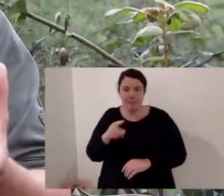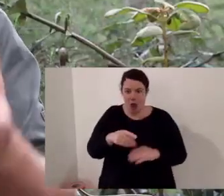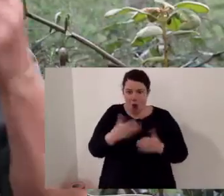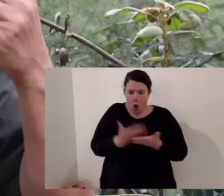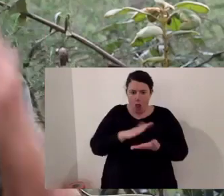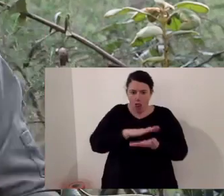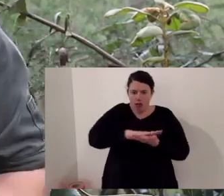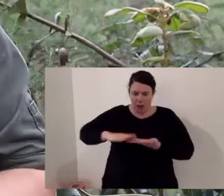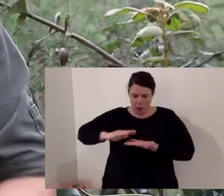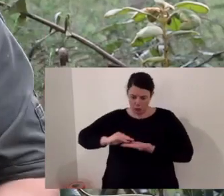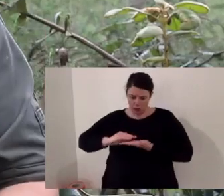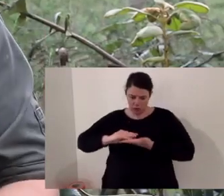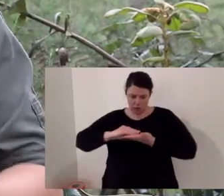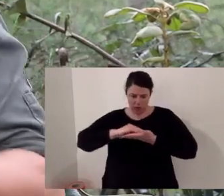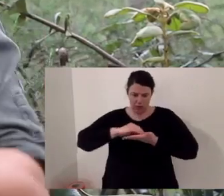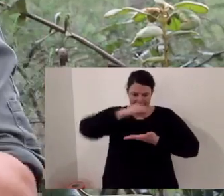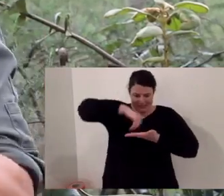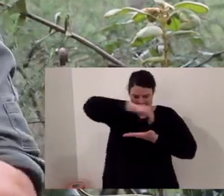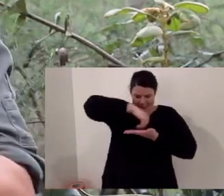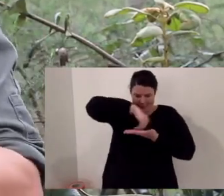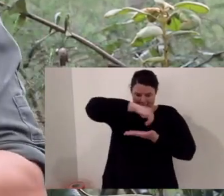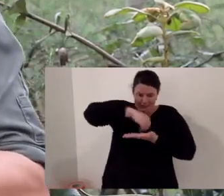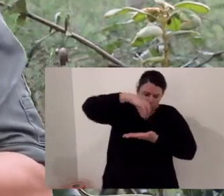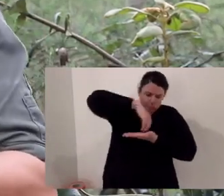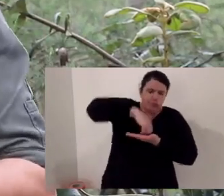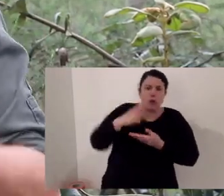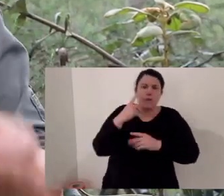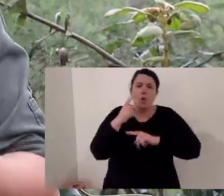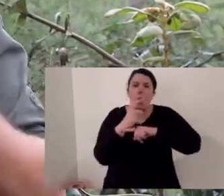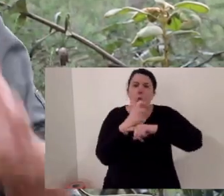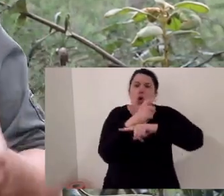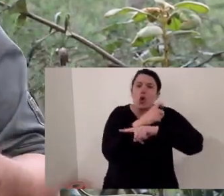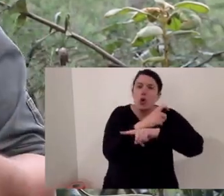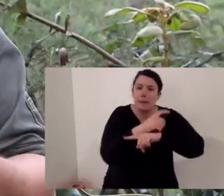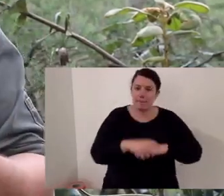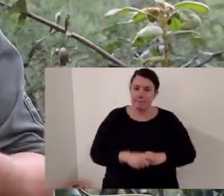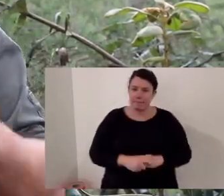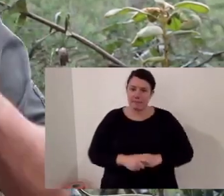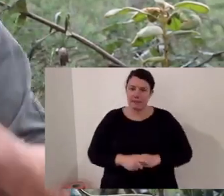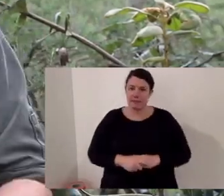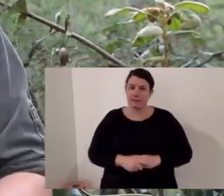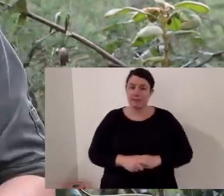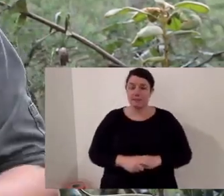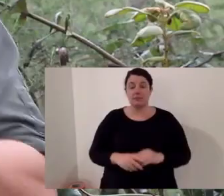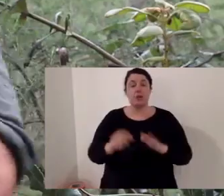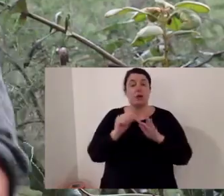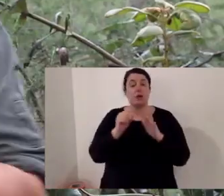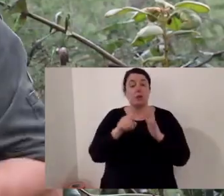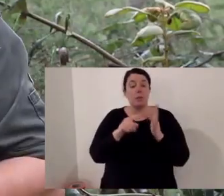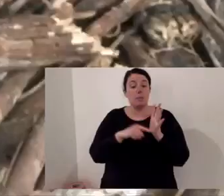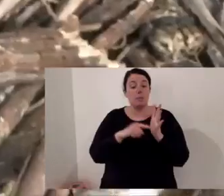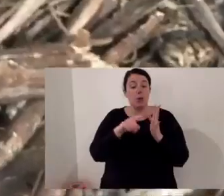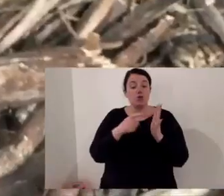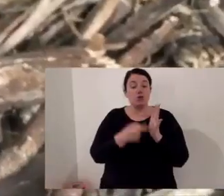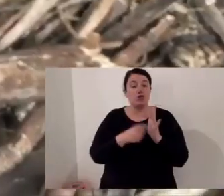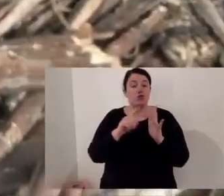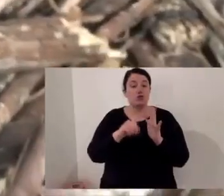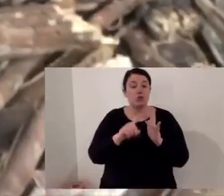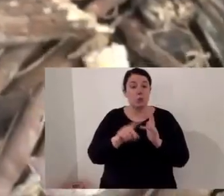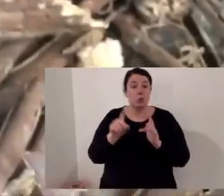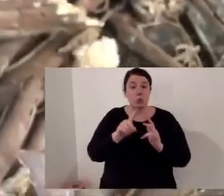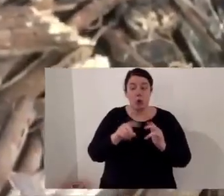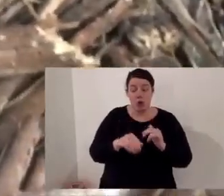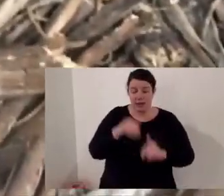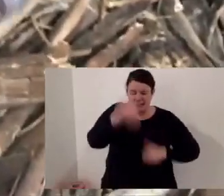so it's at ground level and it does little holes in the ground to search for grubs or worms. Now let's go to the potteroo. The